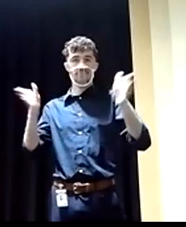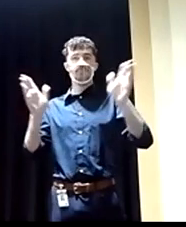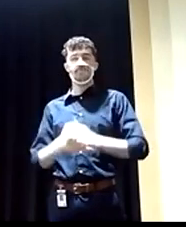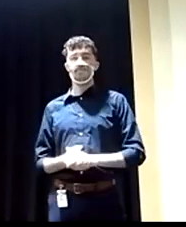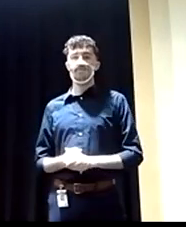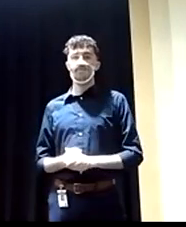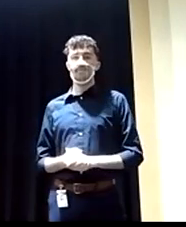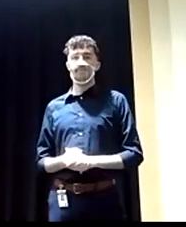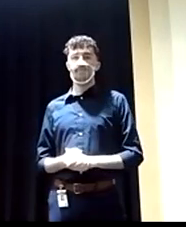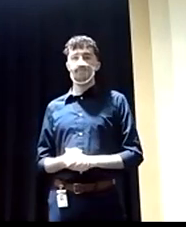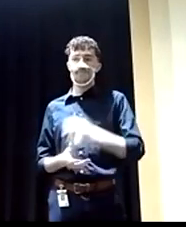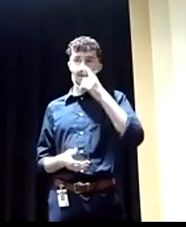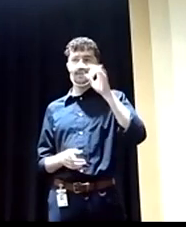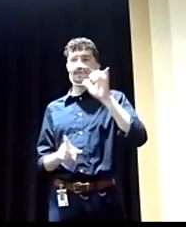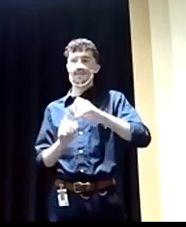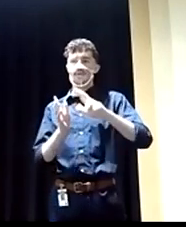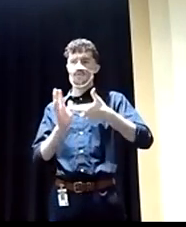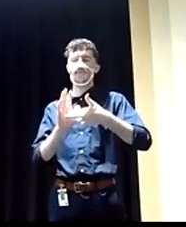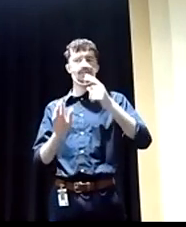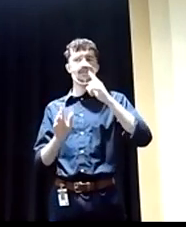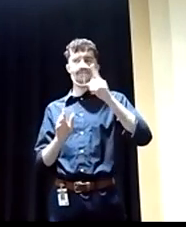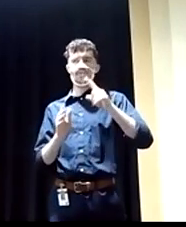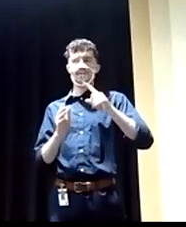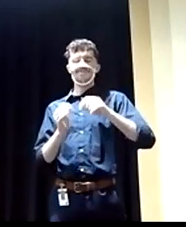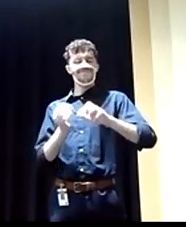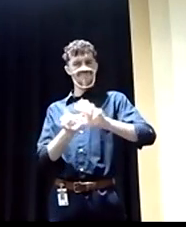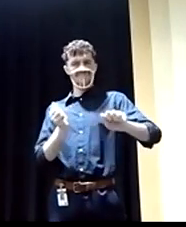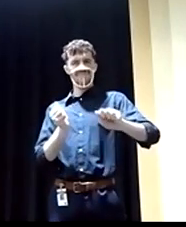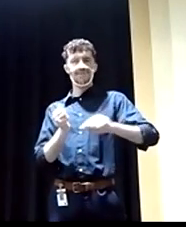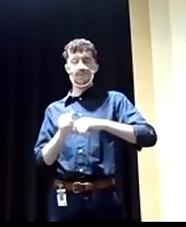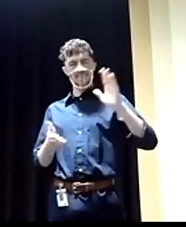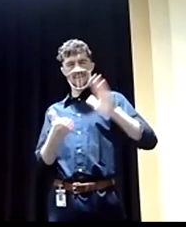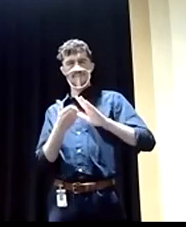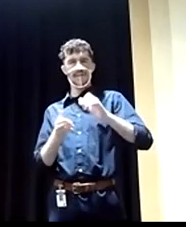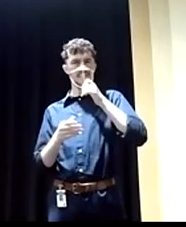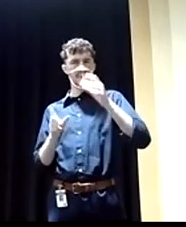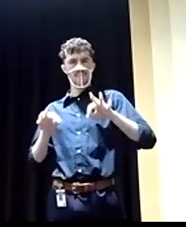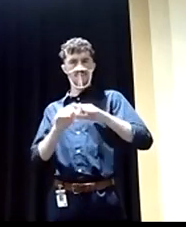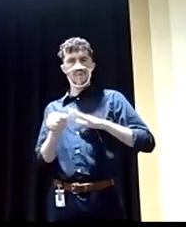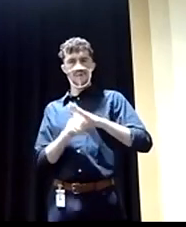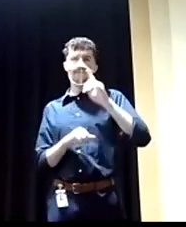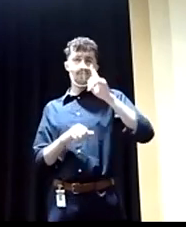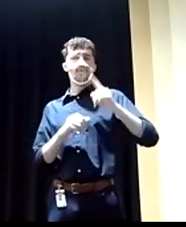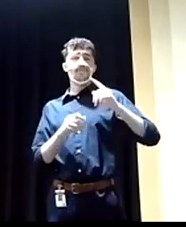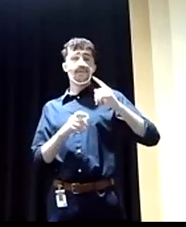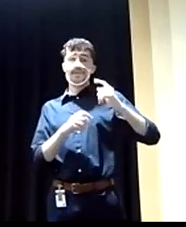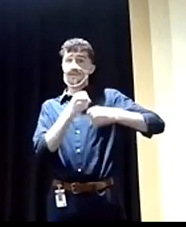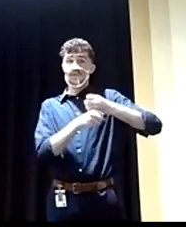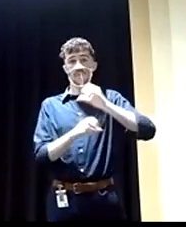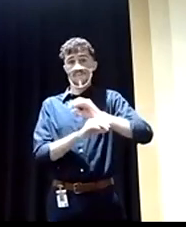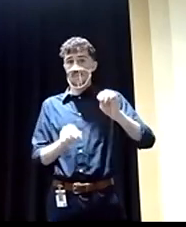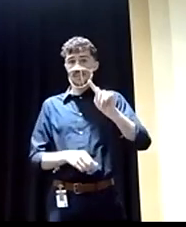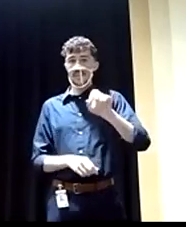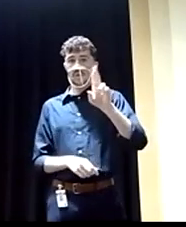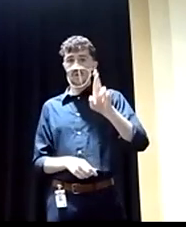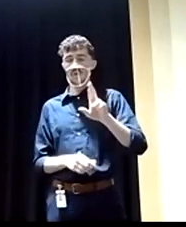tarnished or minimized during the years of the global war on terror where our government got involved in two wars